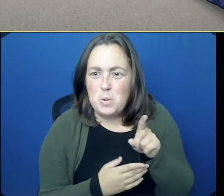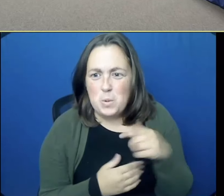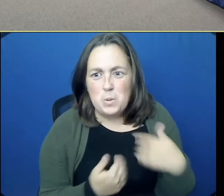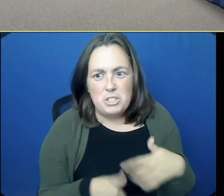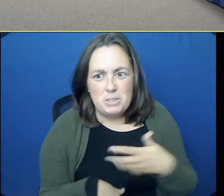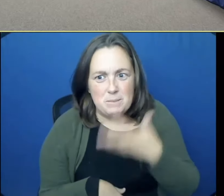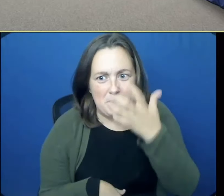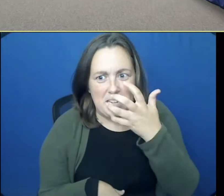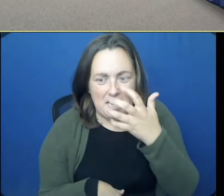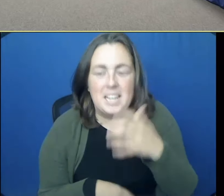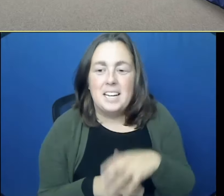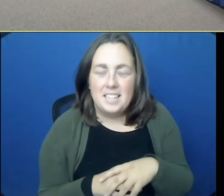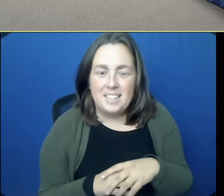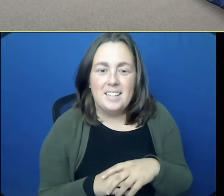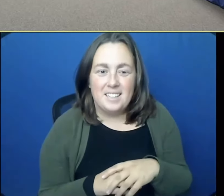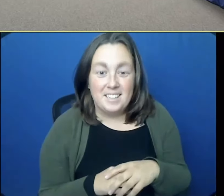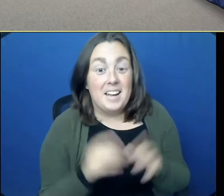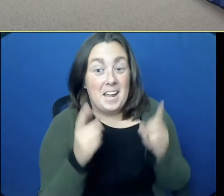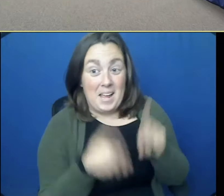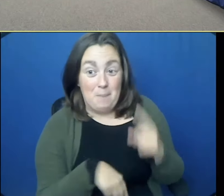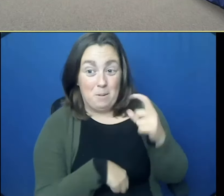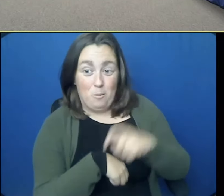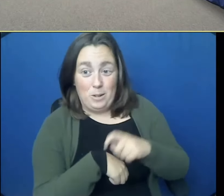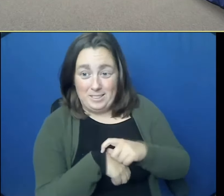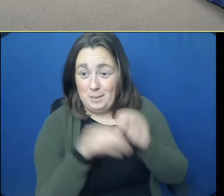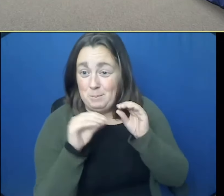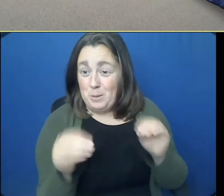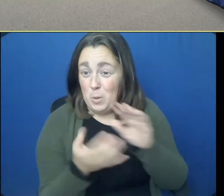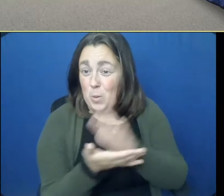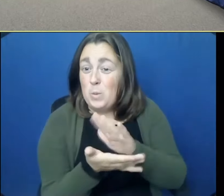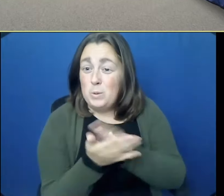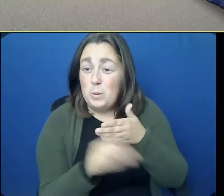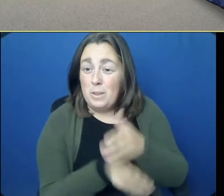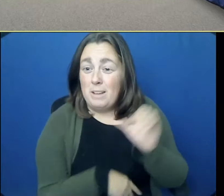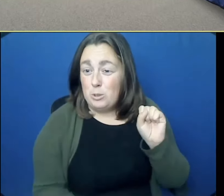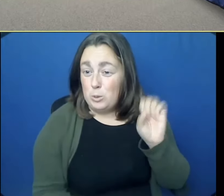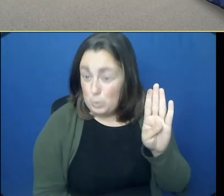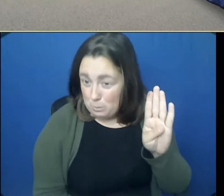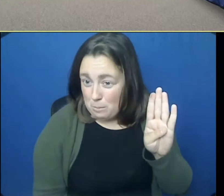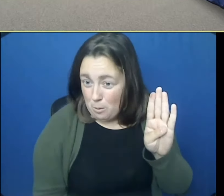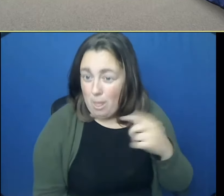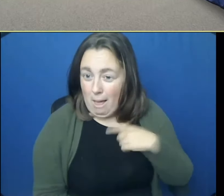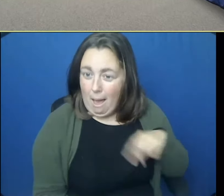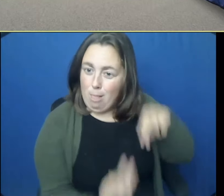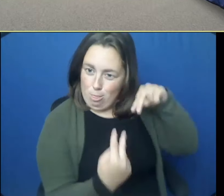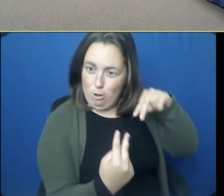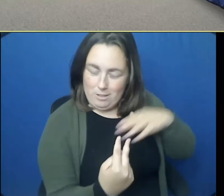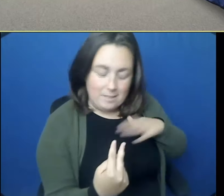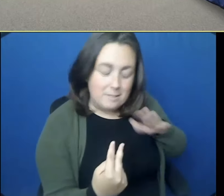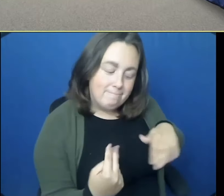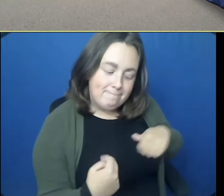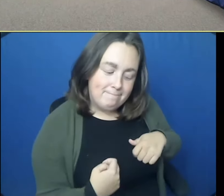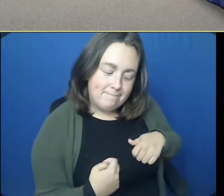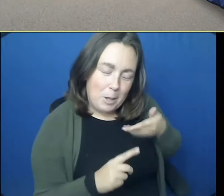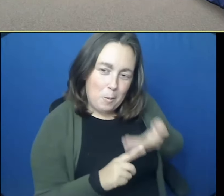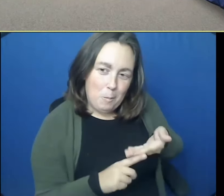I do have to say, I did take one credit one time when we had no school. After a Super Bowl. I looked at my kids and said, you're welcome. That was one of